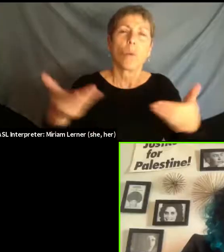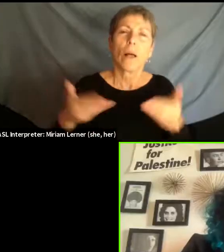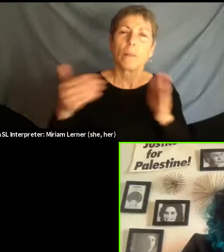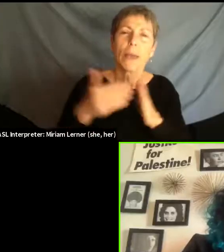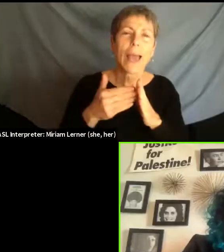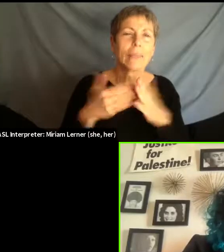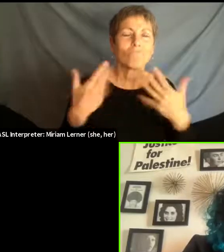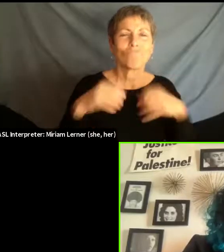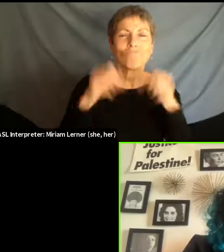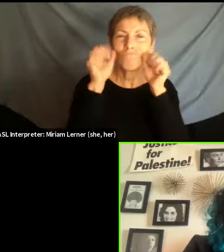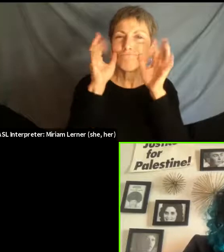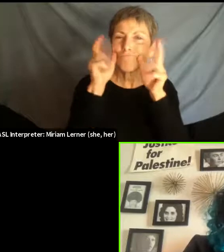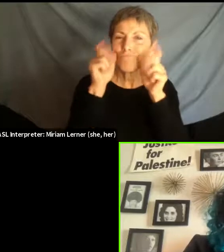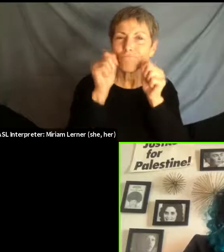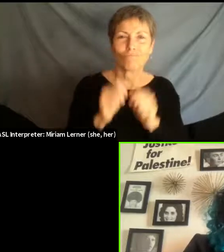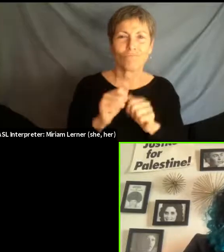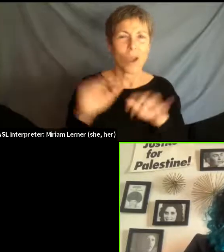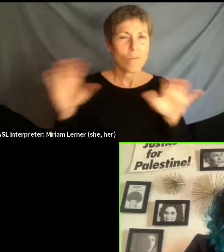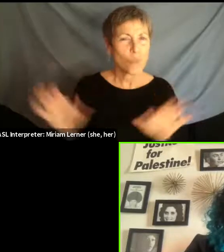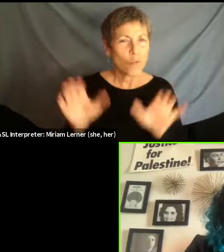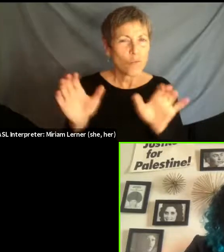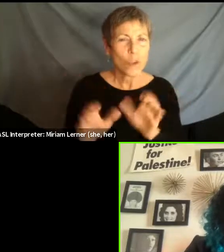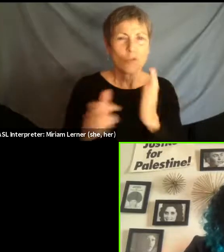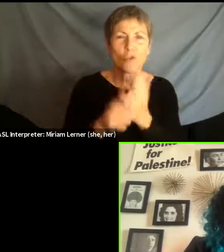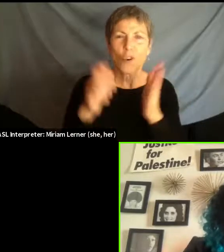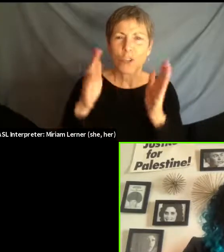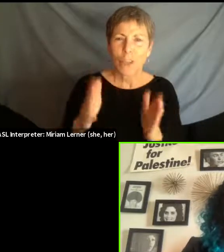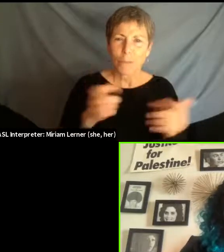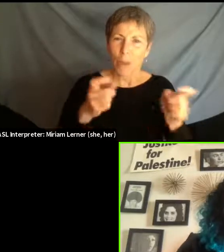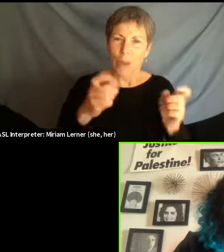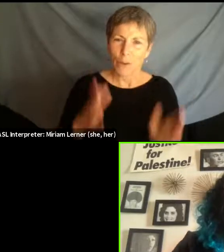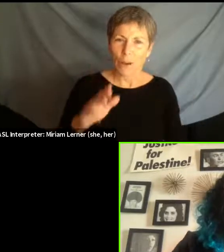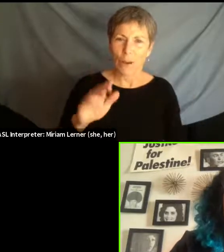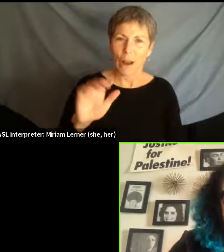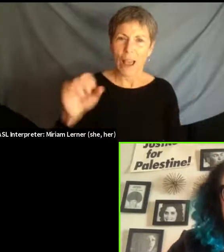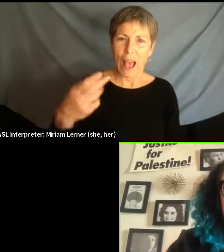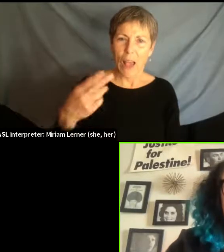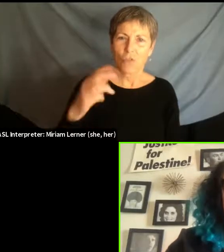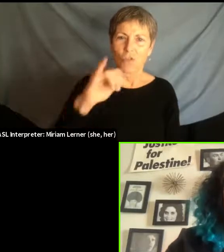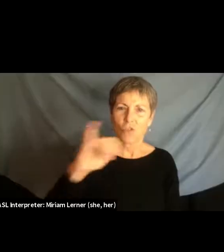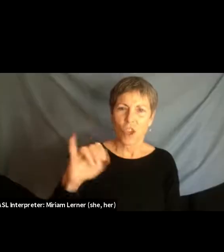movement journalist moderator, Asha Gru. Thank you so much.